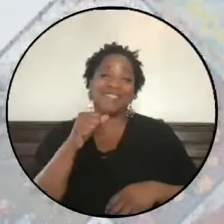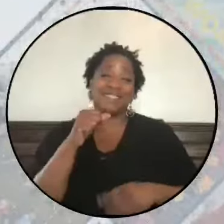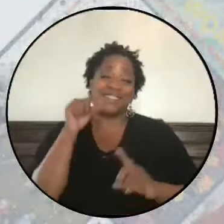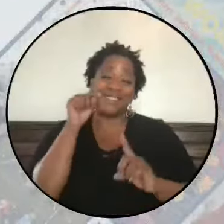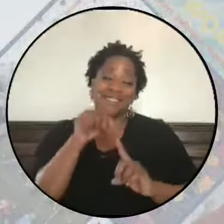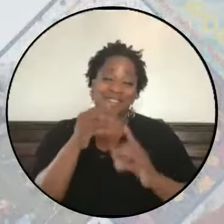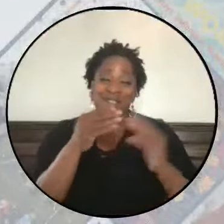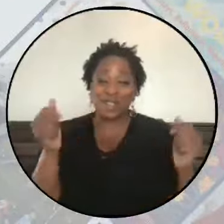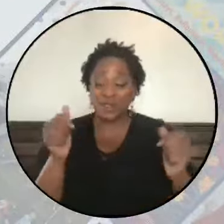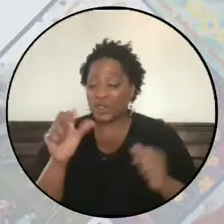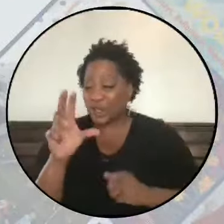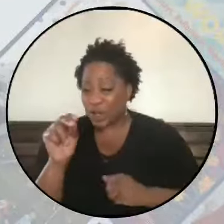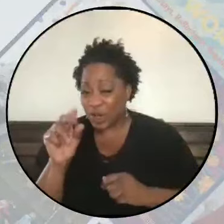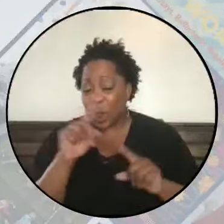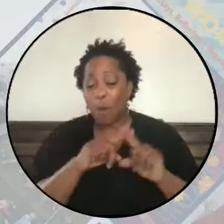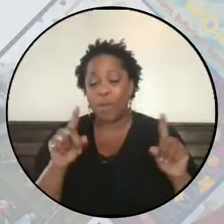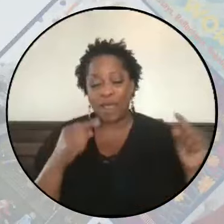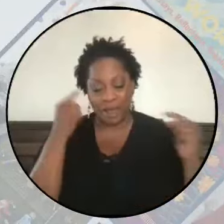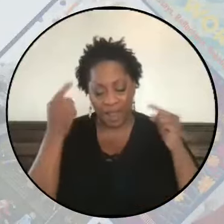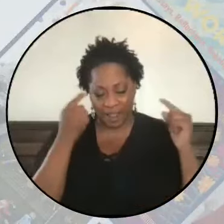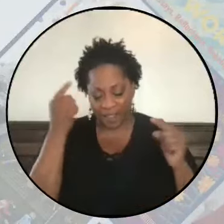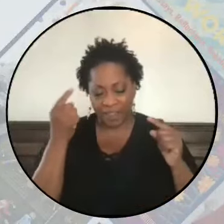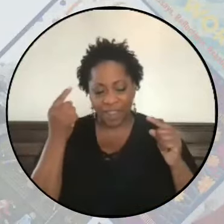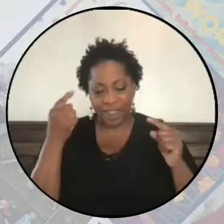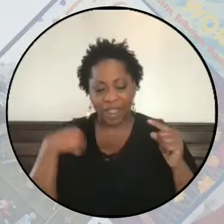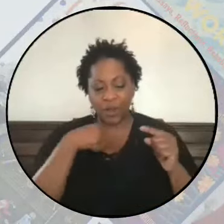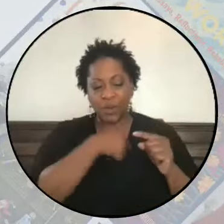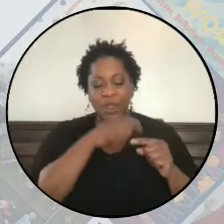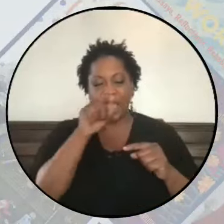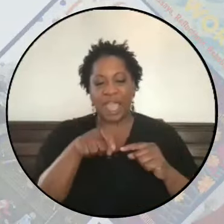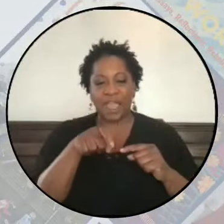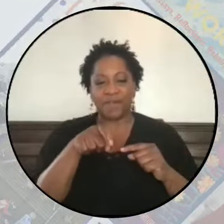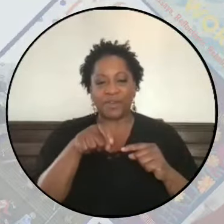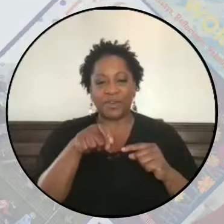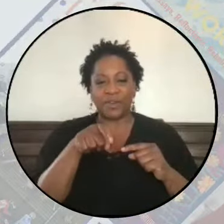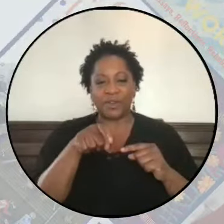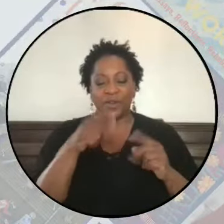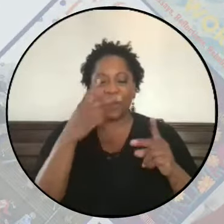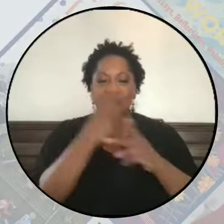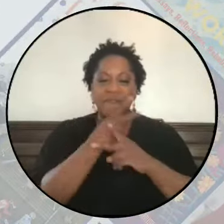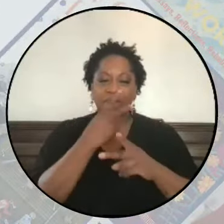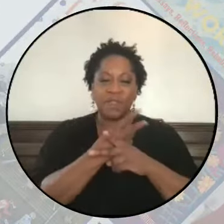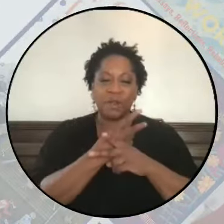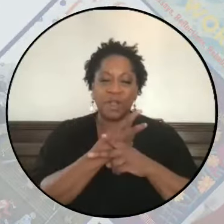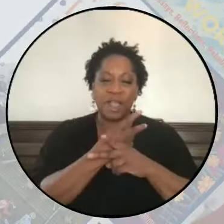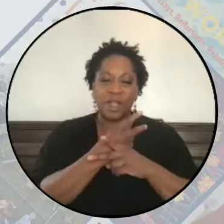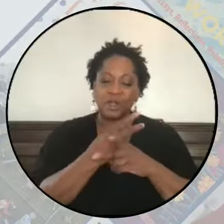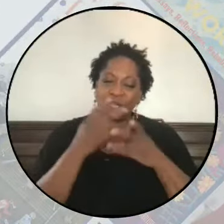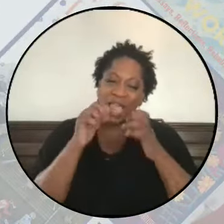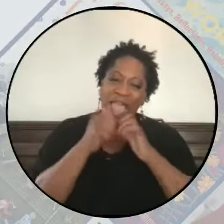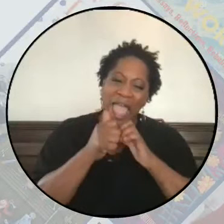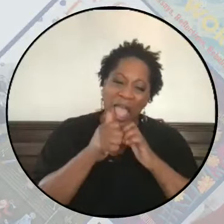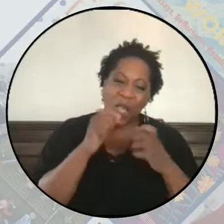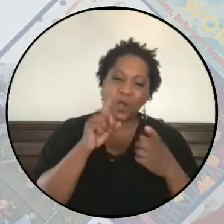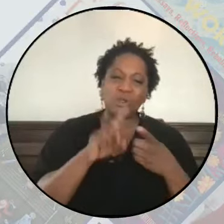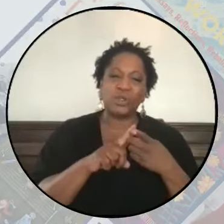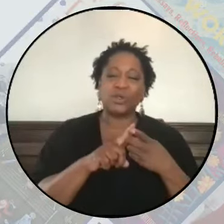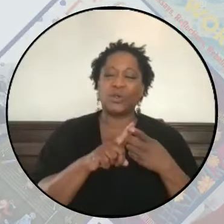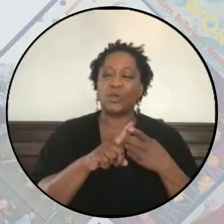solution, but I think we also have to figure out how to